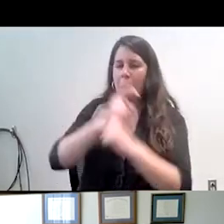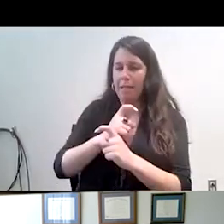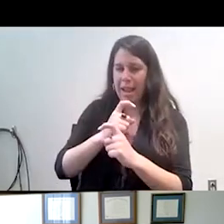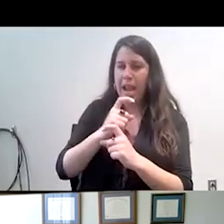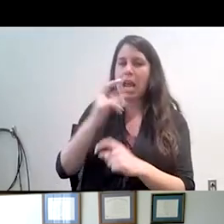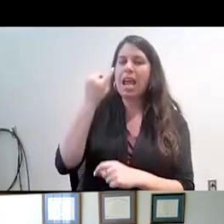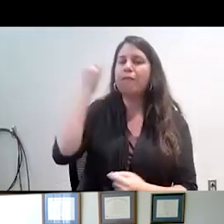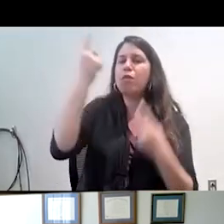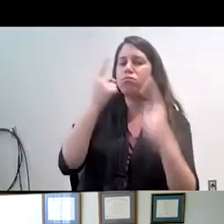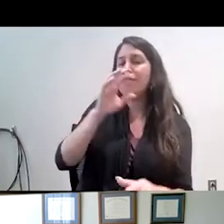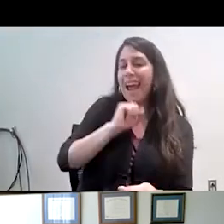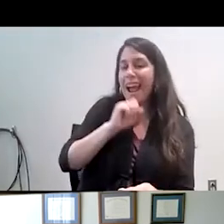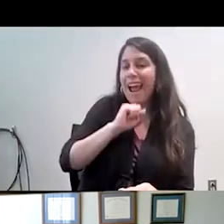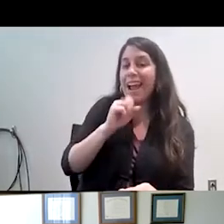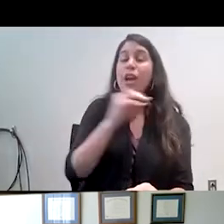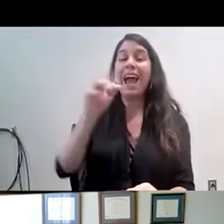and subethnicity.